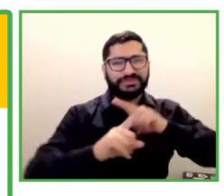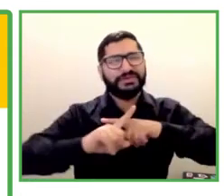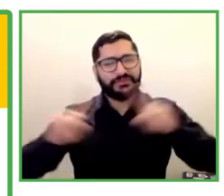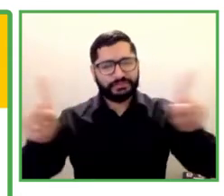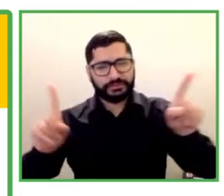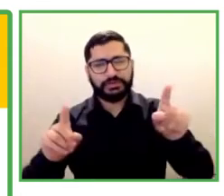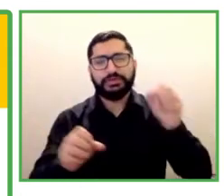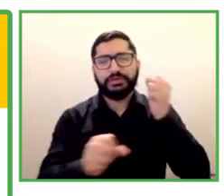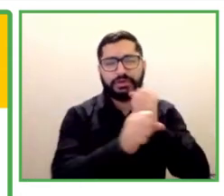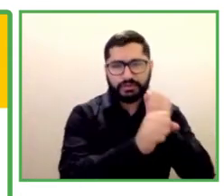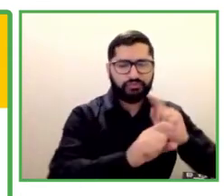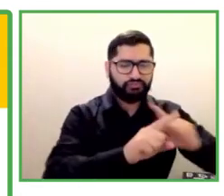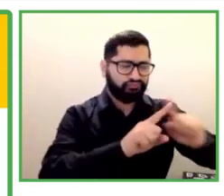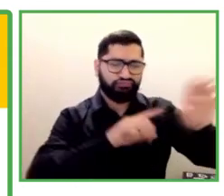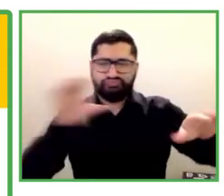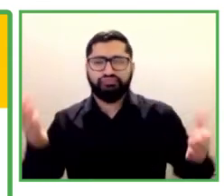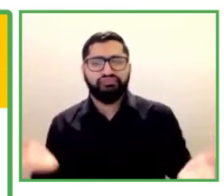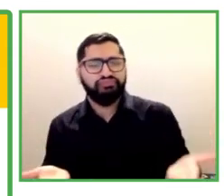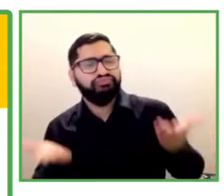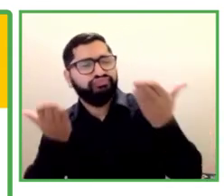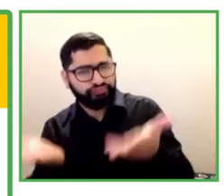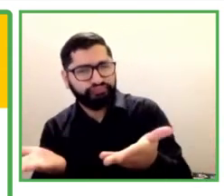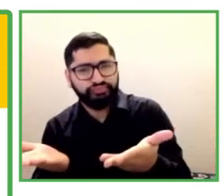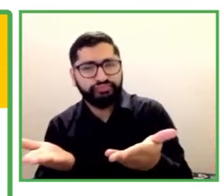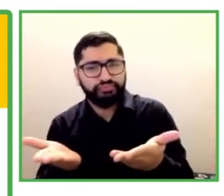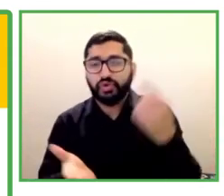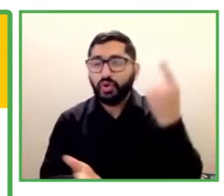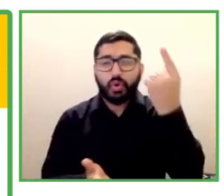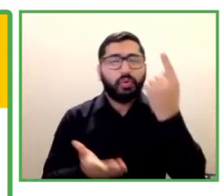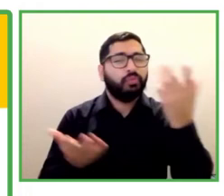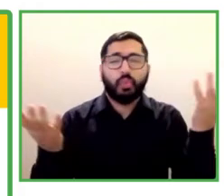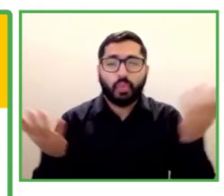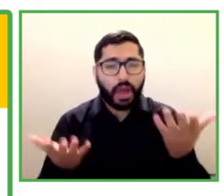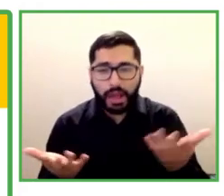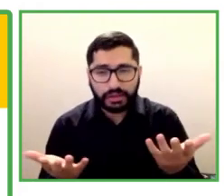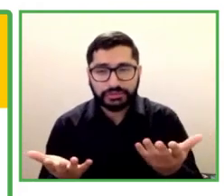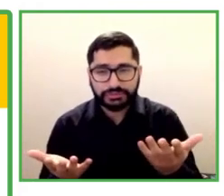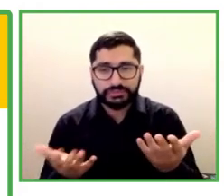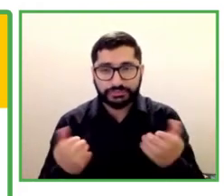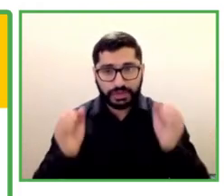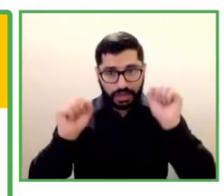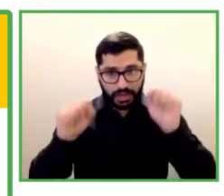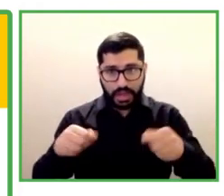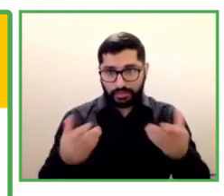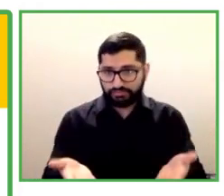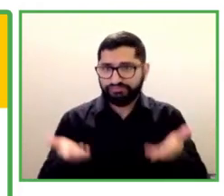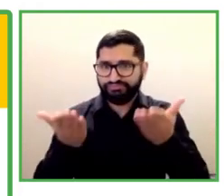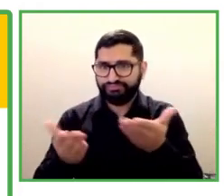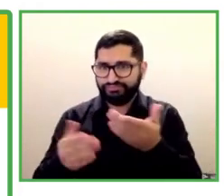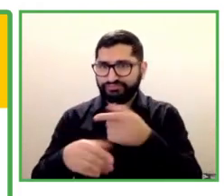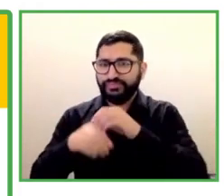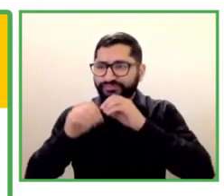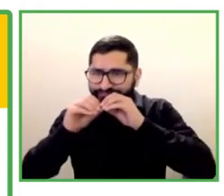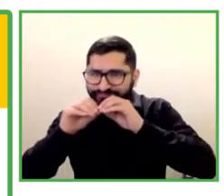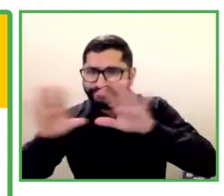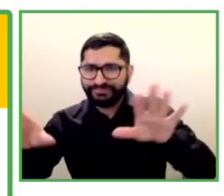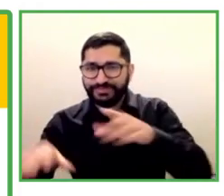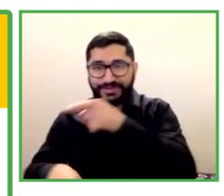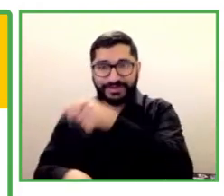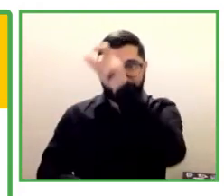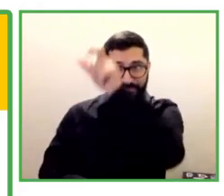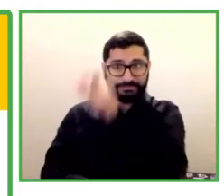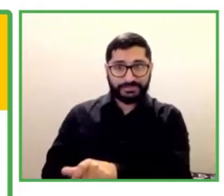his own, with his confidence now, Anand has joined Ernst and Young as a consultant. Next, please.